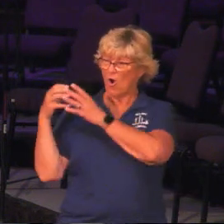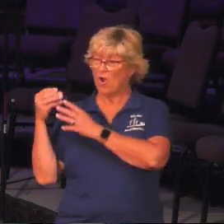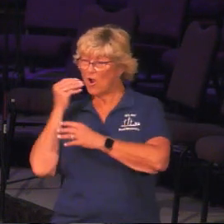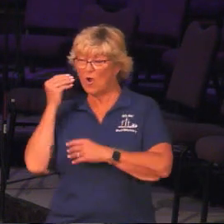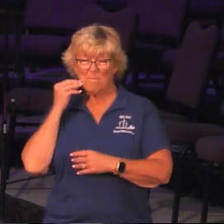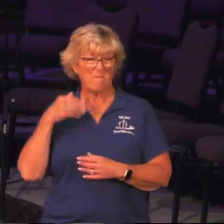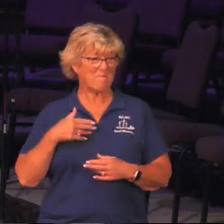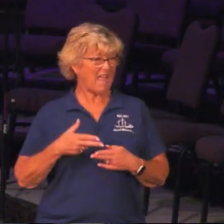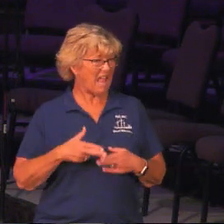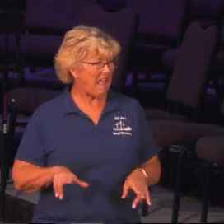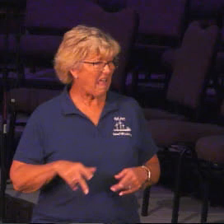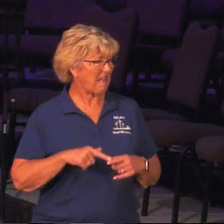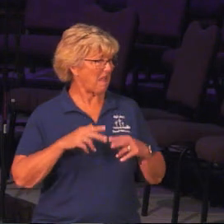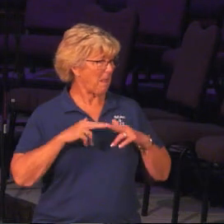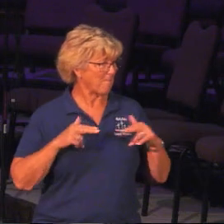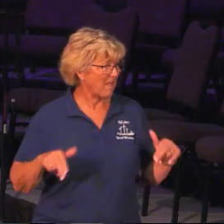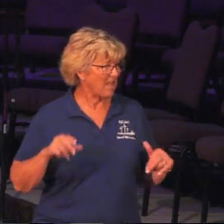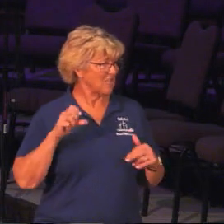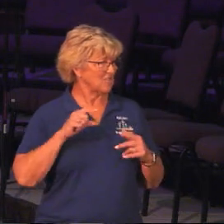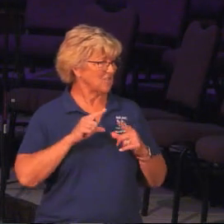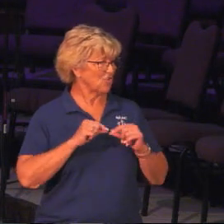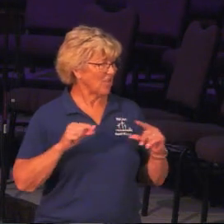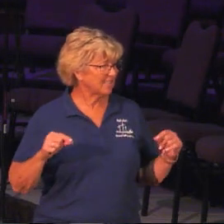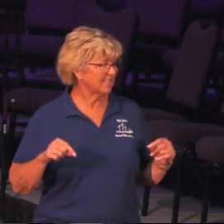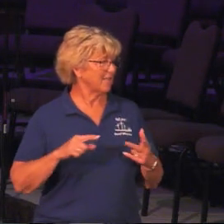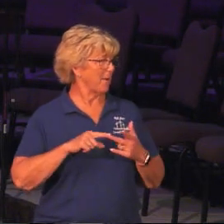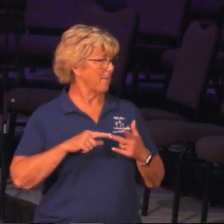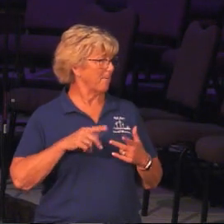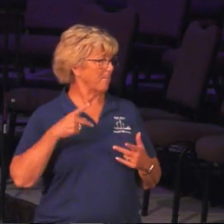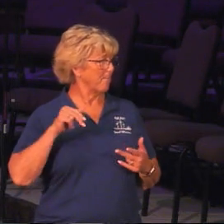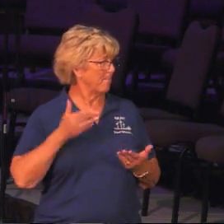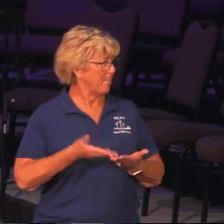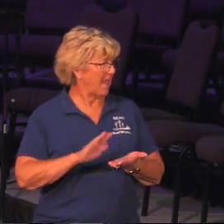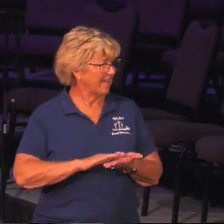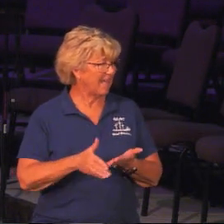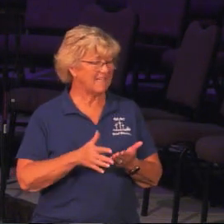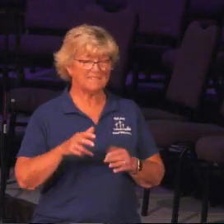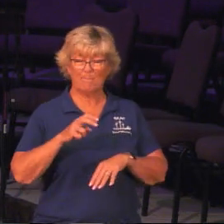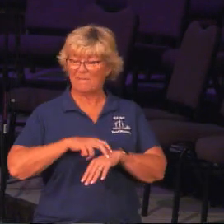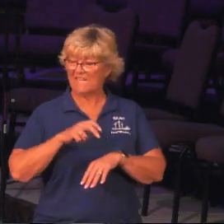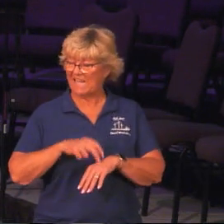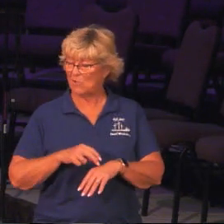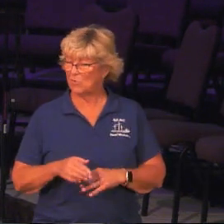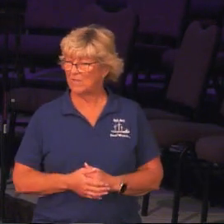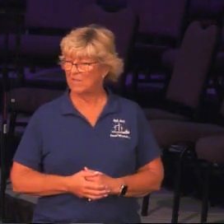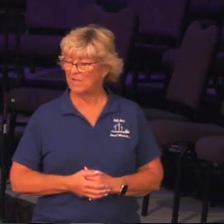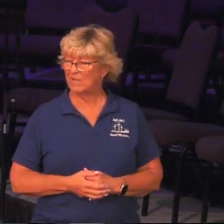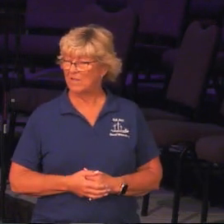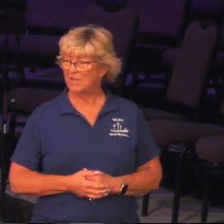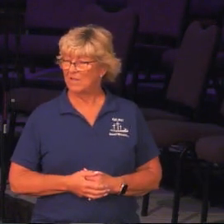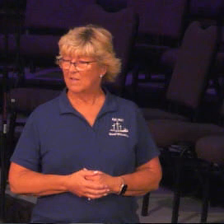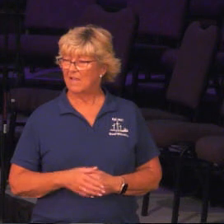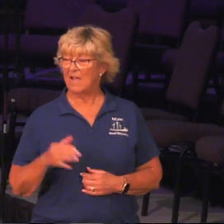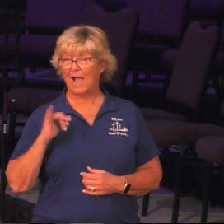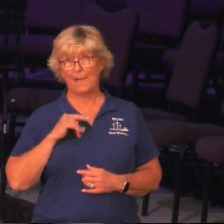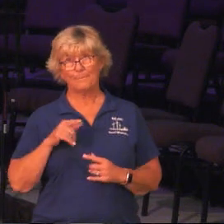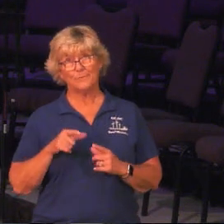eggs, bacon, sausage, pancakes, potatoes. I'm half Japanese, rice.